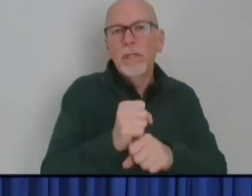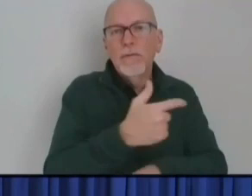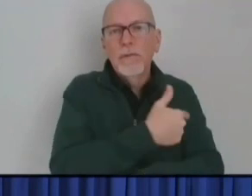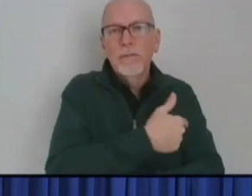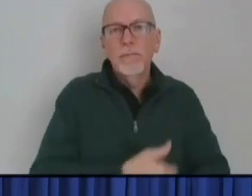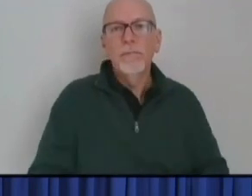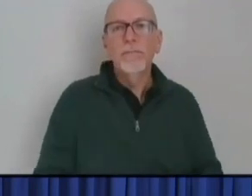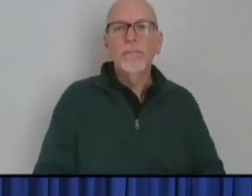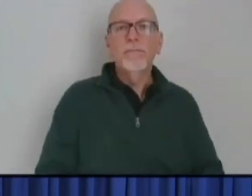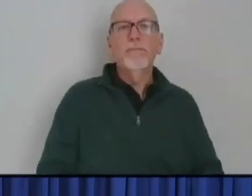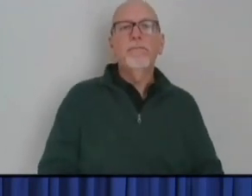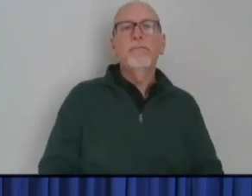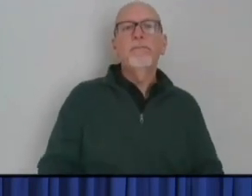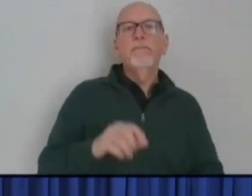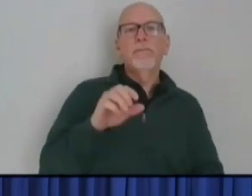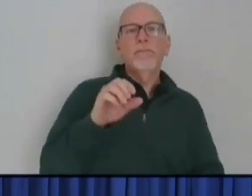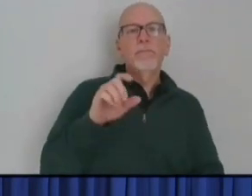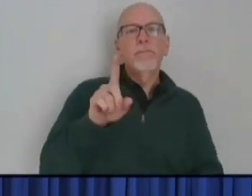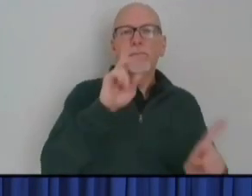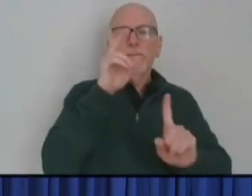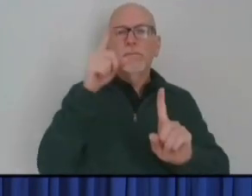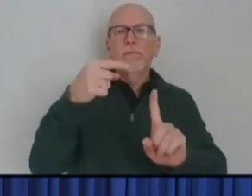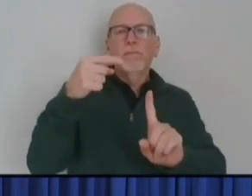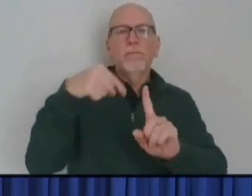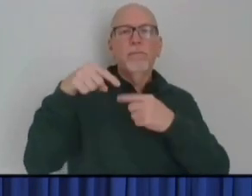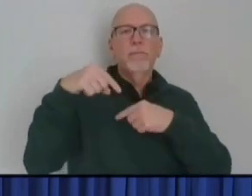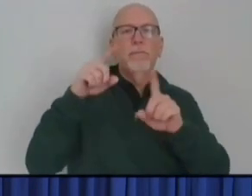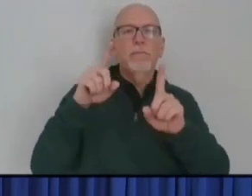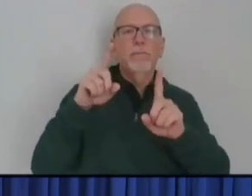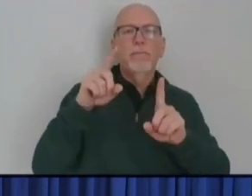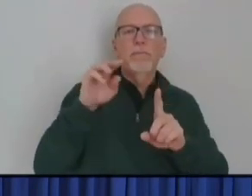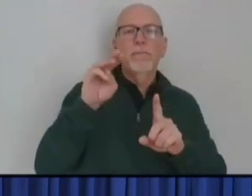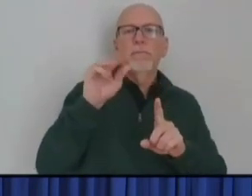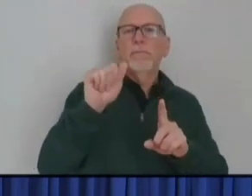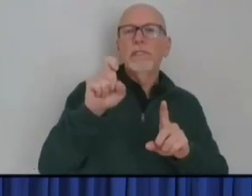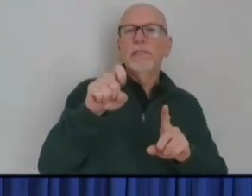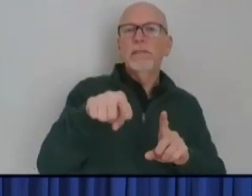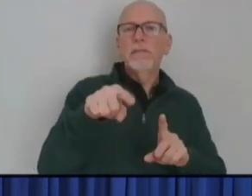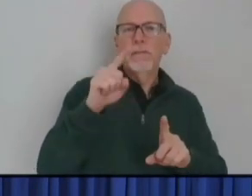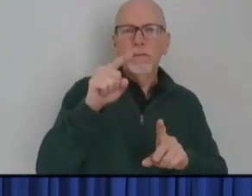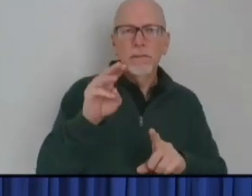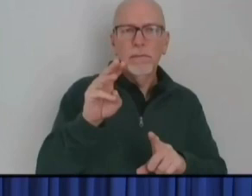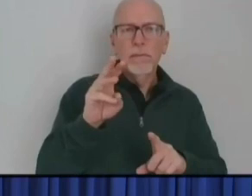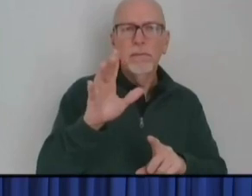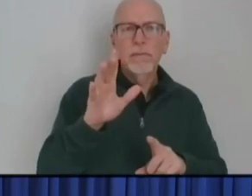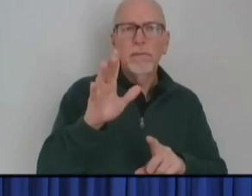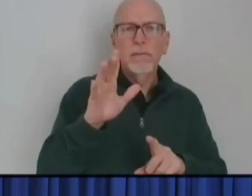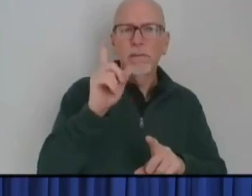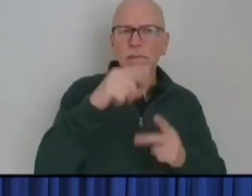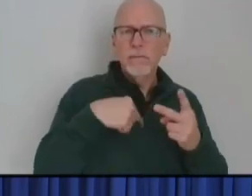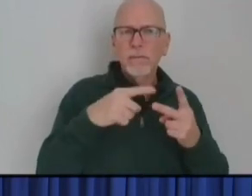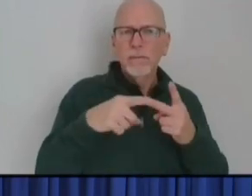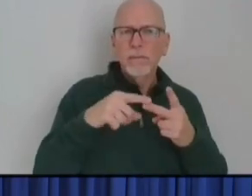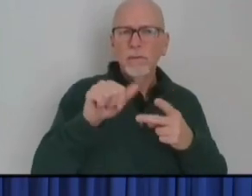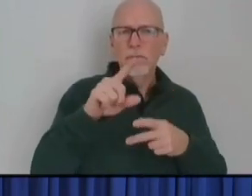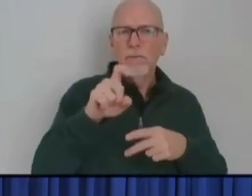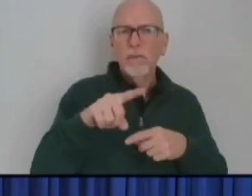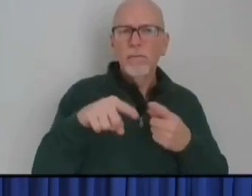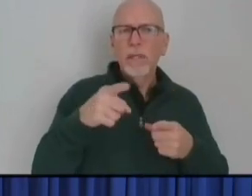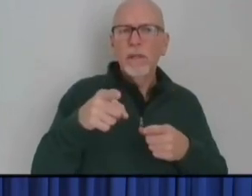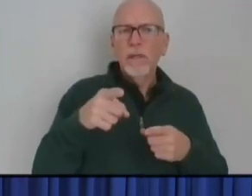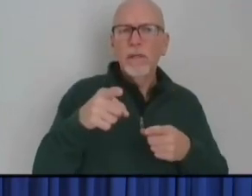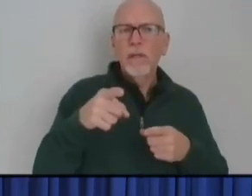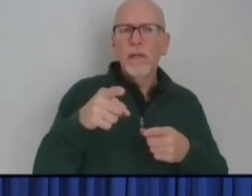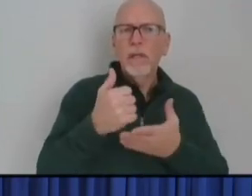Sherry with the Indianapolis. I think, Max, I think, Lindsay, Max also asked about help to